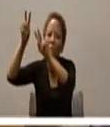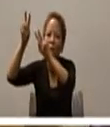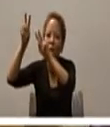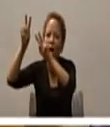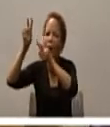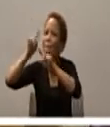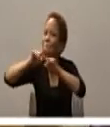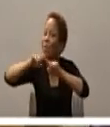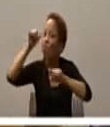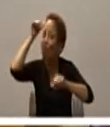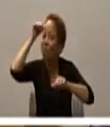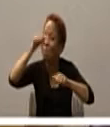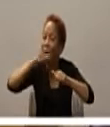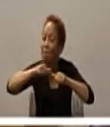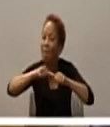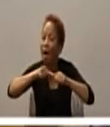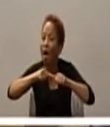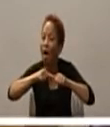us purpose